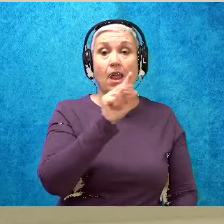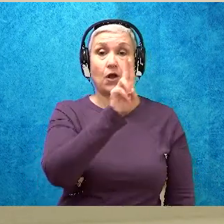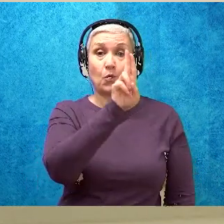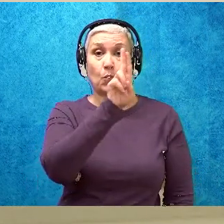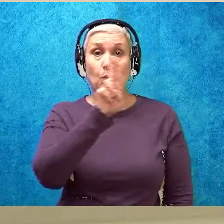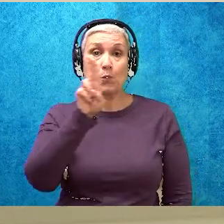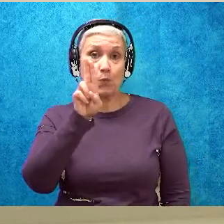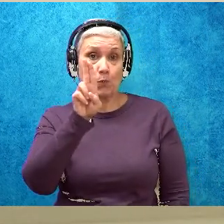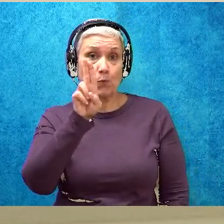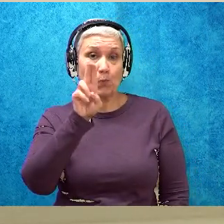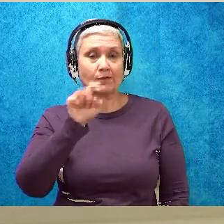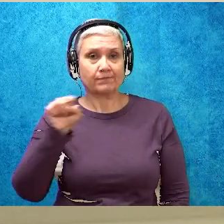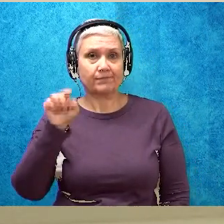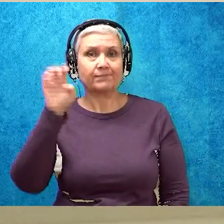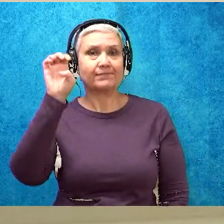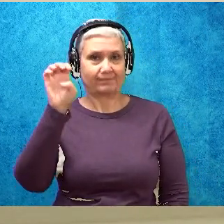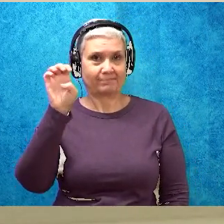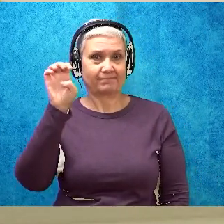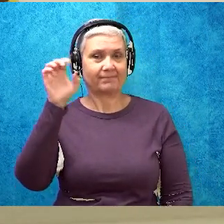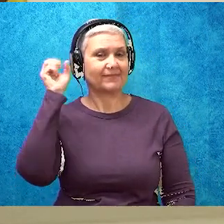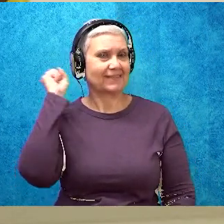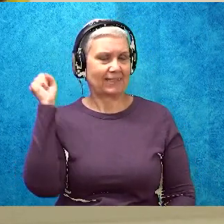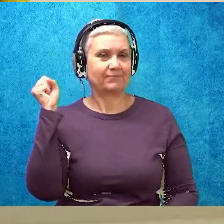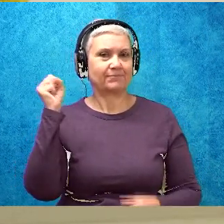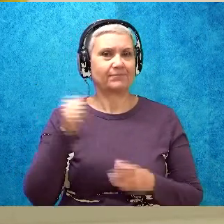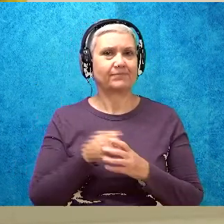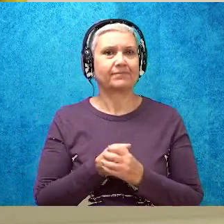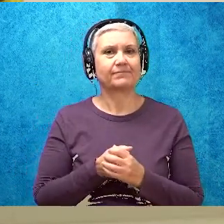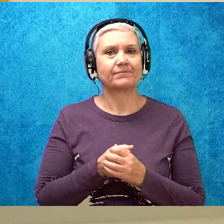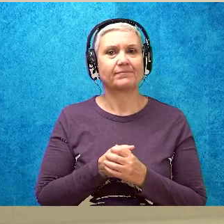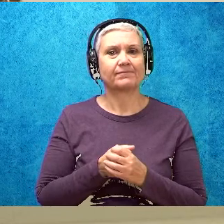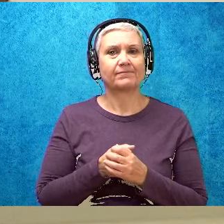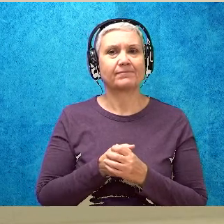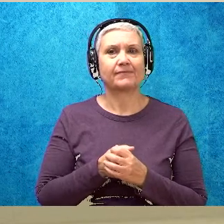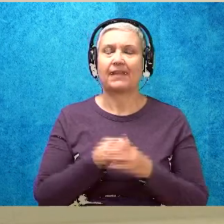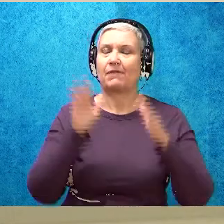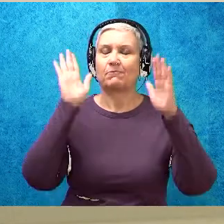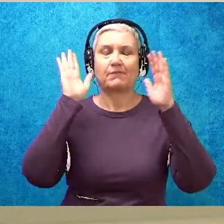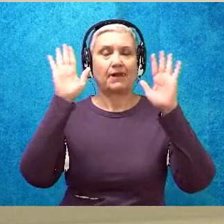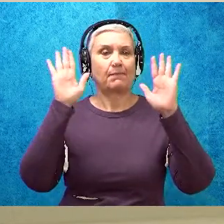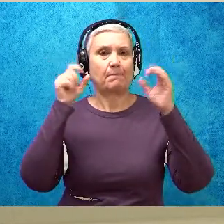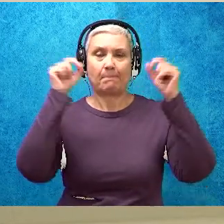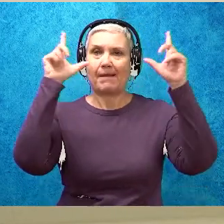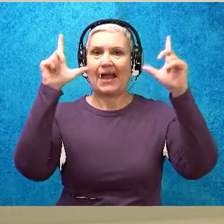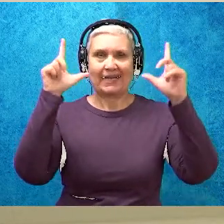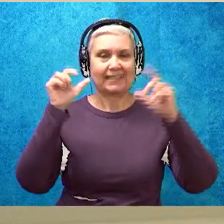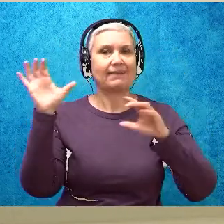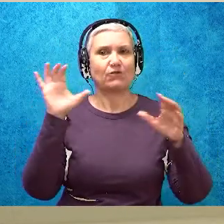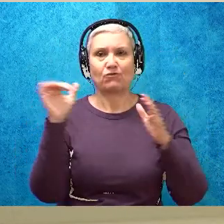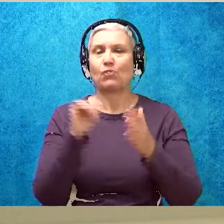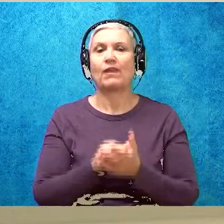a sentence using those words for me. And I think that would be amazing. Could you do that for me?